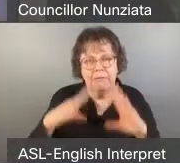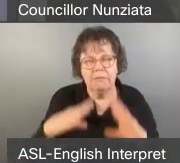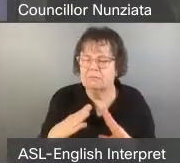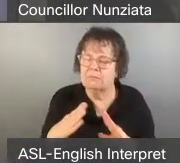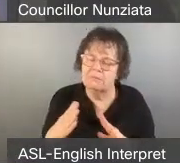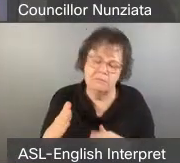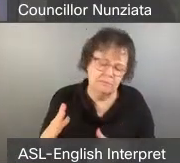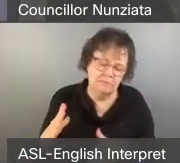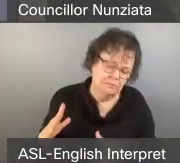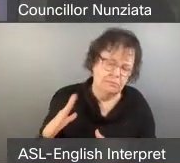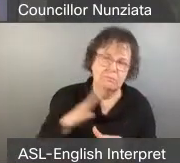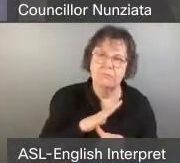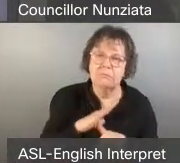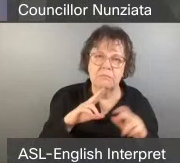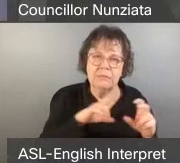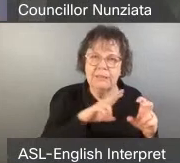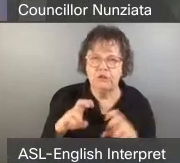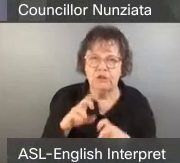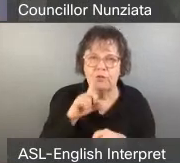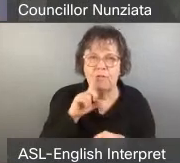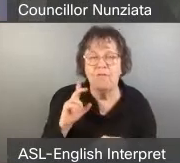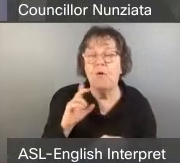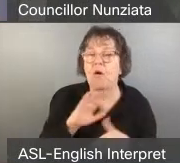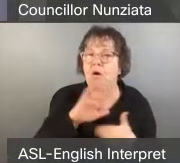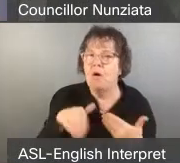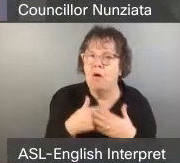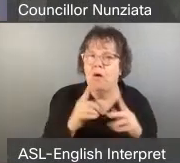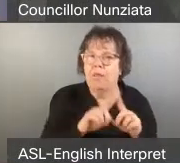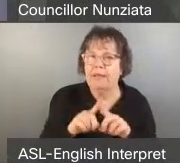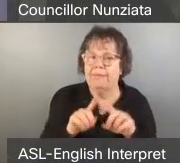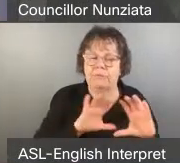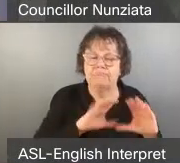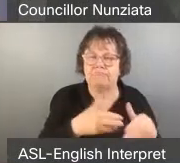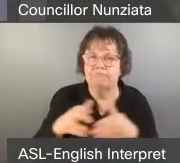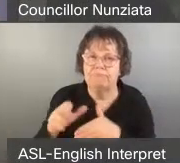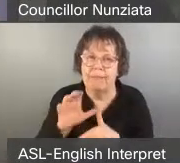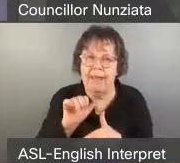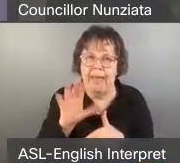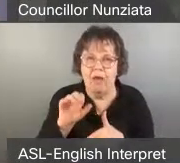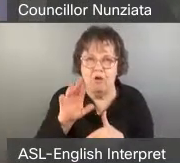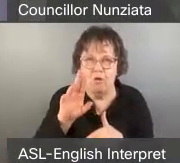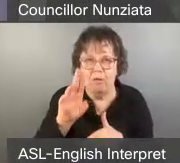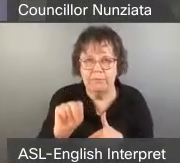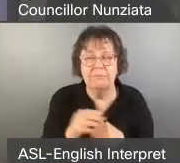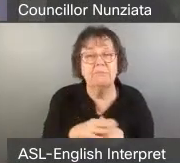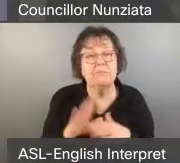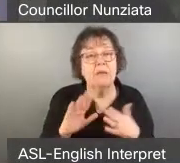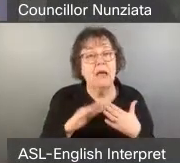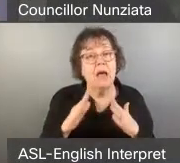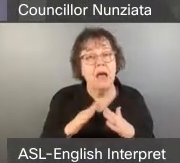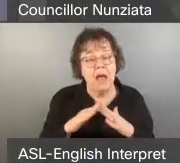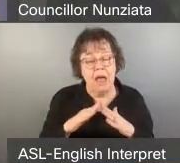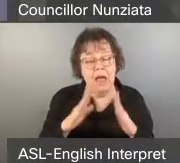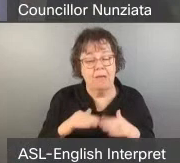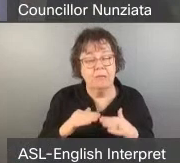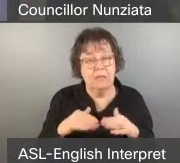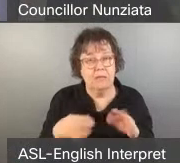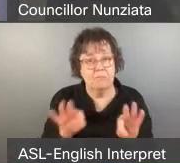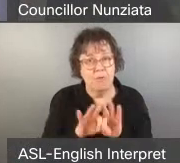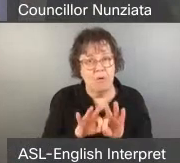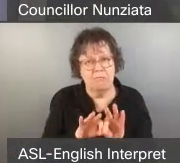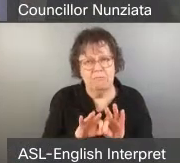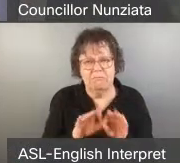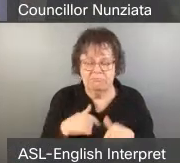for ACORN members across Toronto and all our chapters. Housing is important to me because as a lifelong GTA